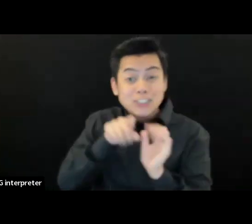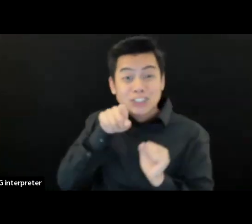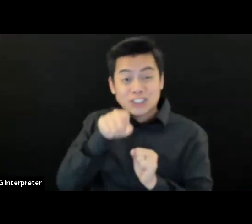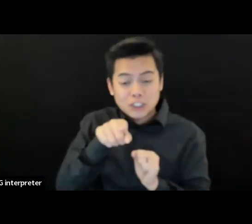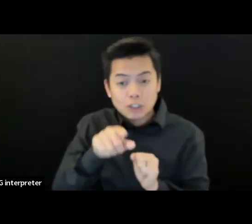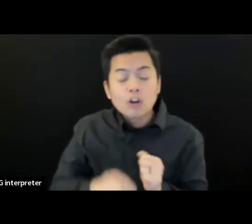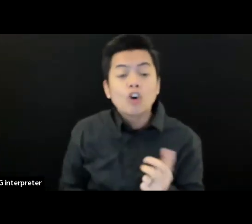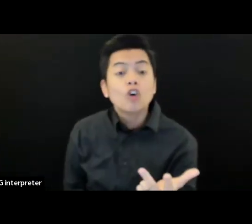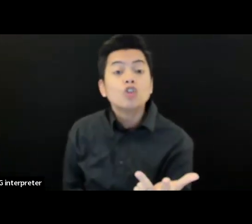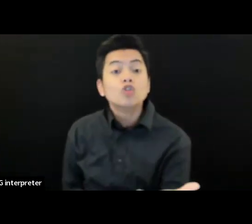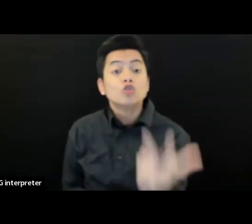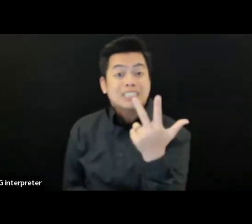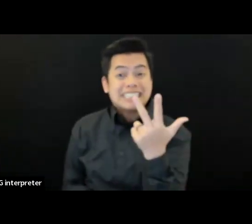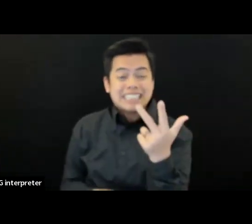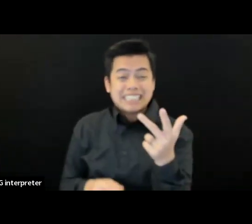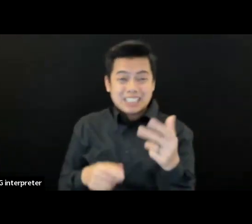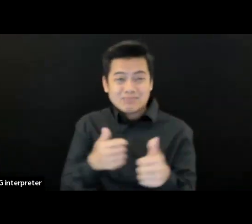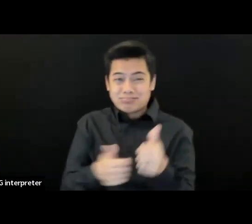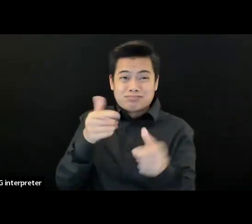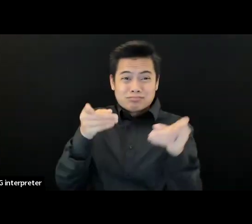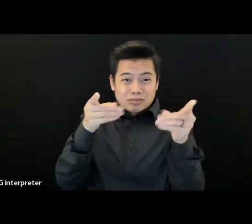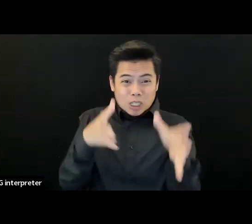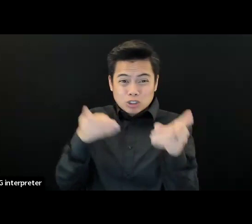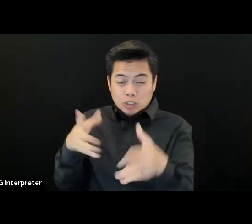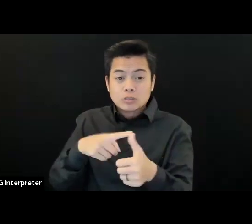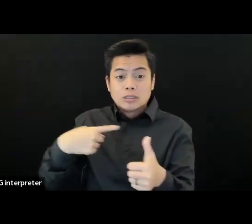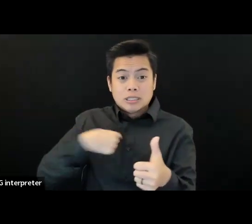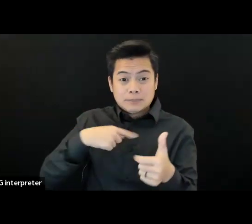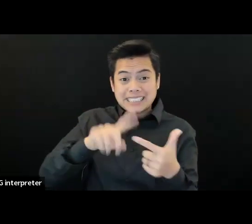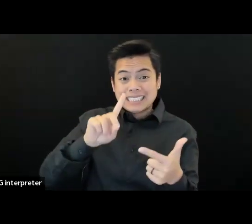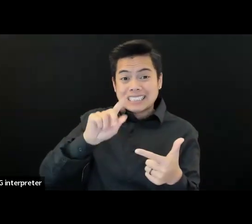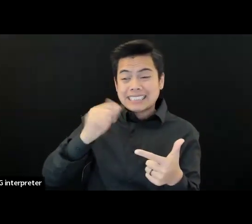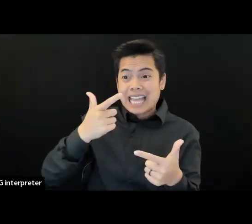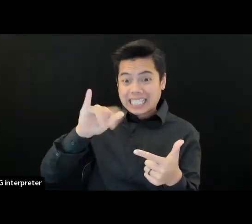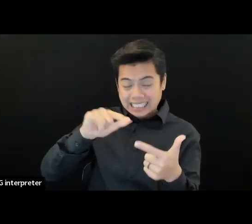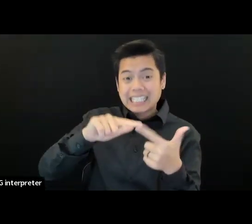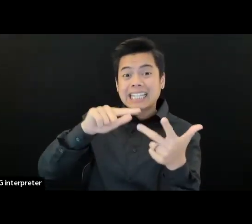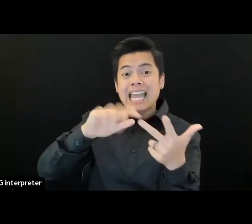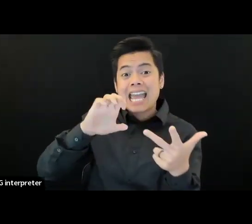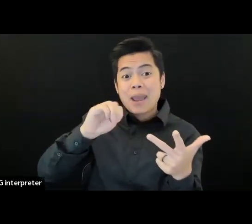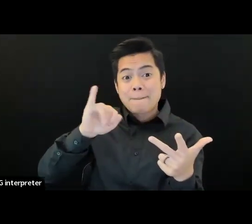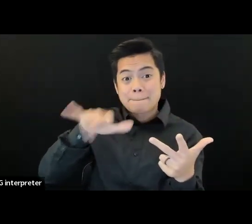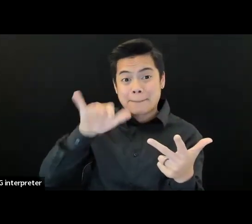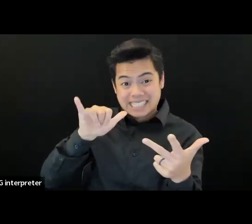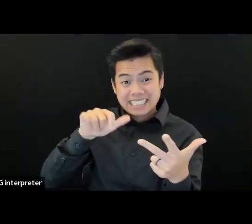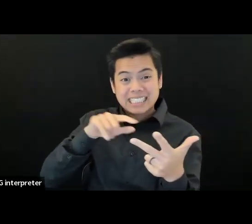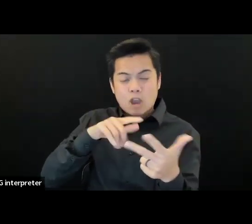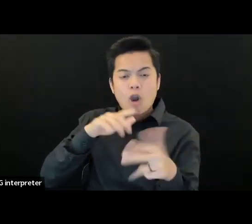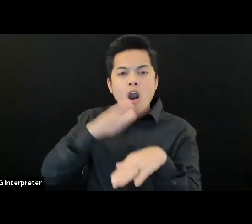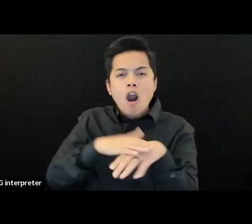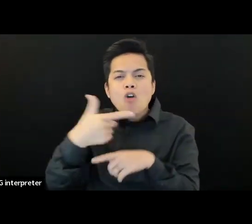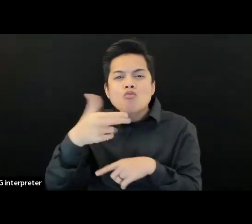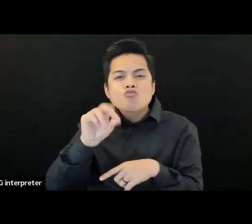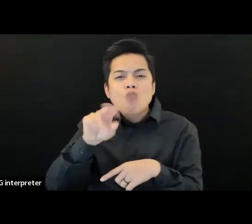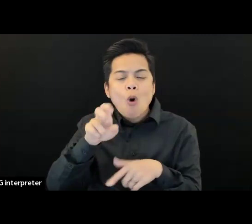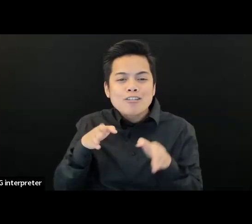myself, Emily and Dagny, and we're smiling at the camera, right on Grove Street in front of the construction site on a